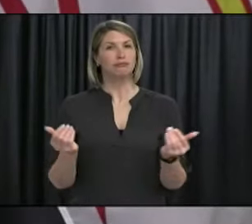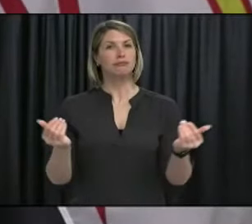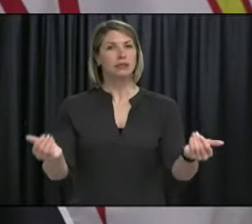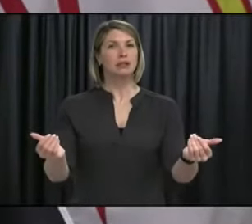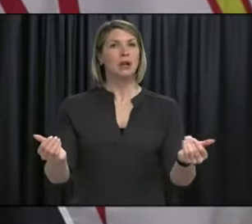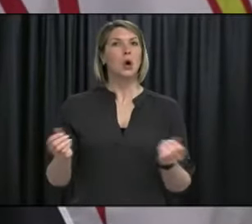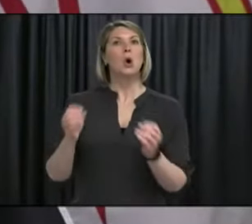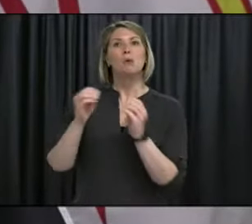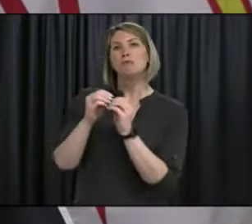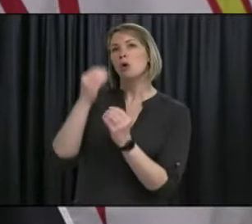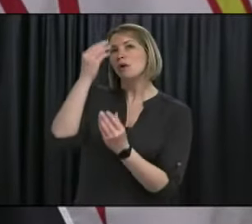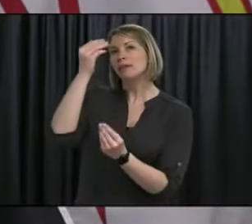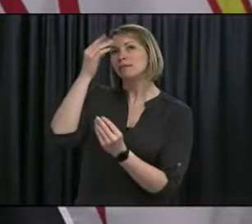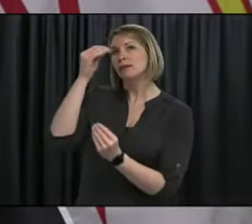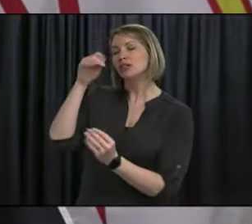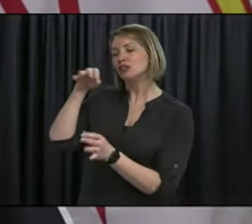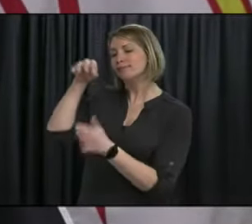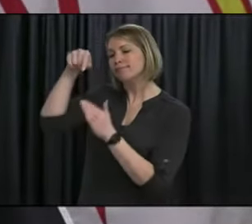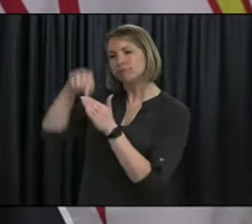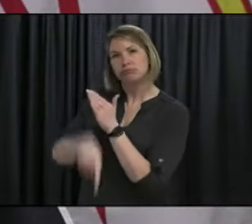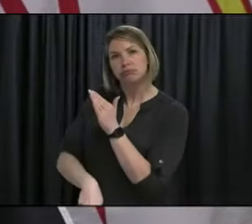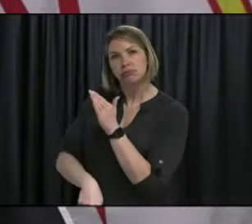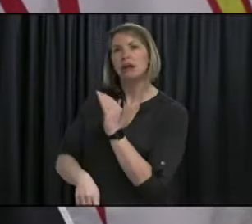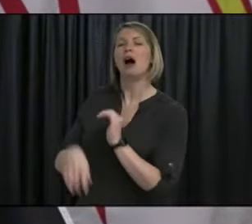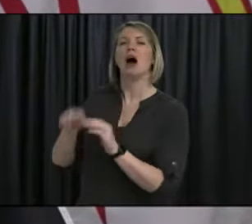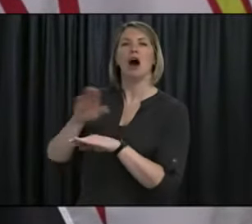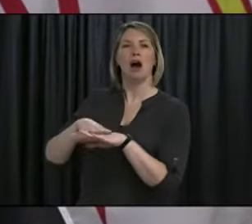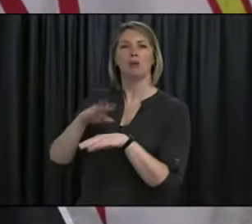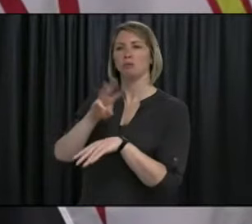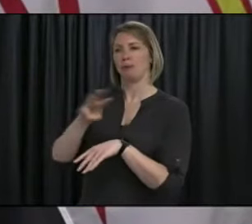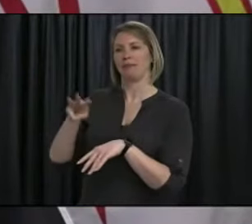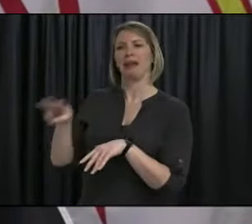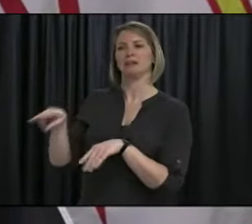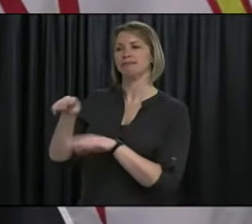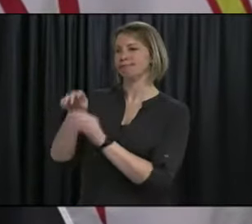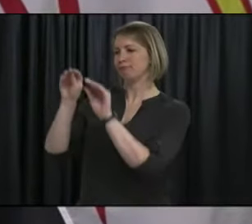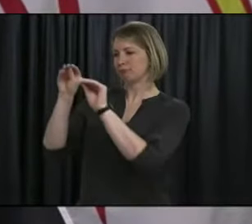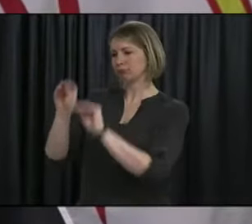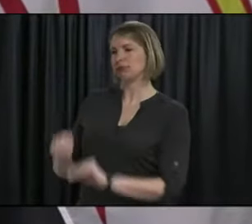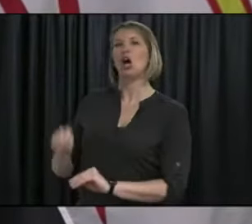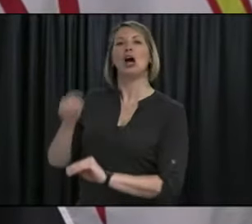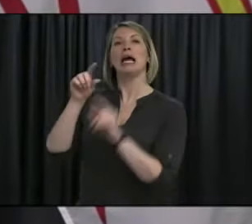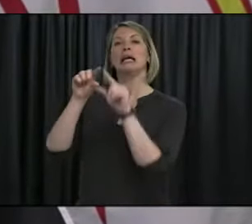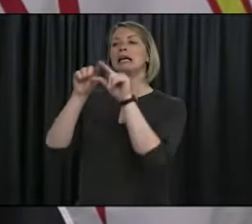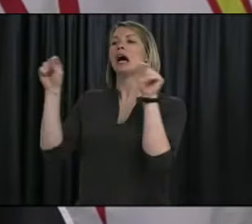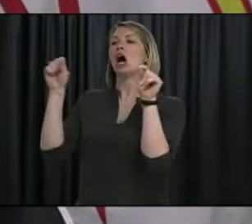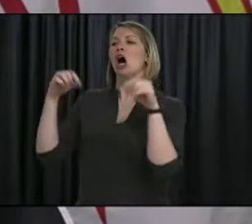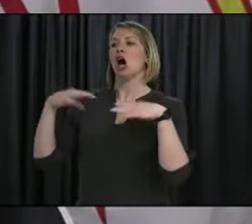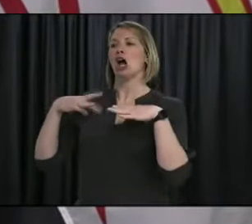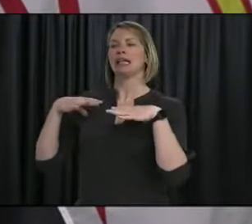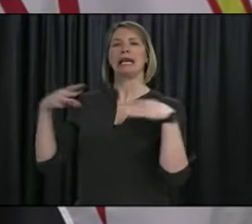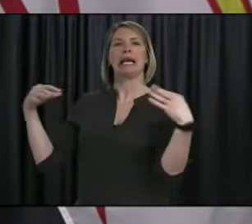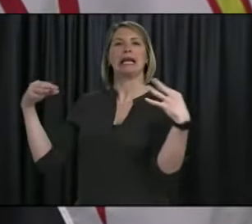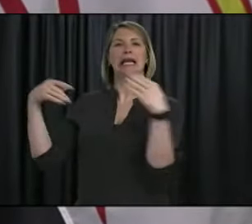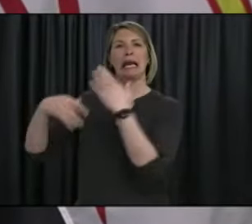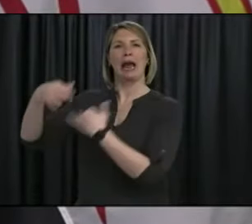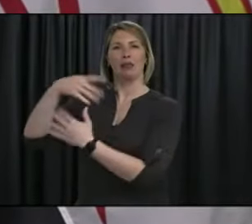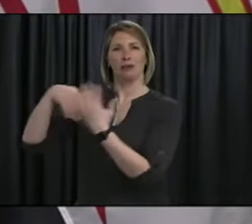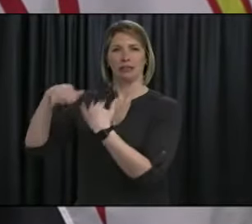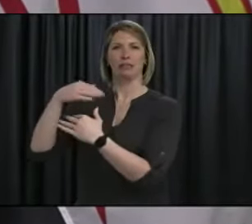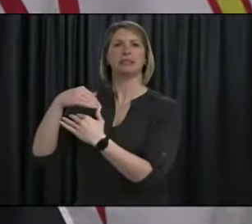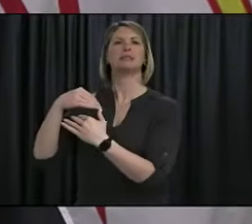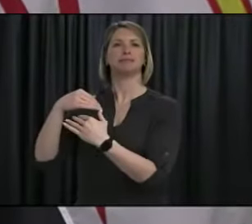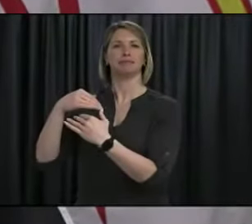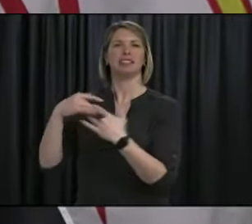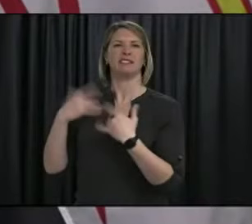events and gatherings. It is important to repeat why we are asking for everyone's